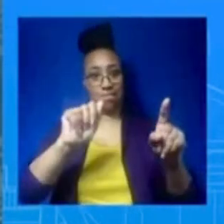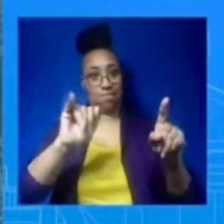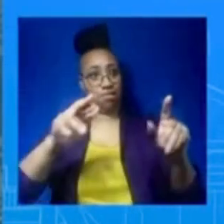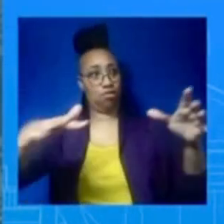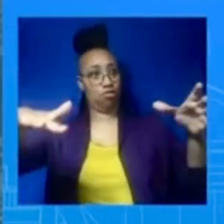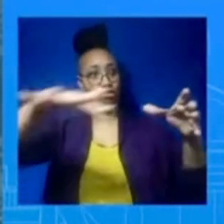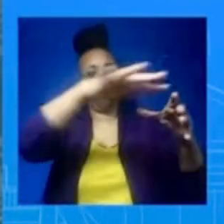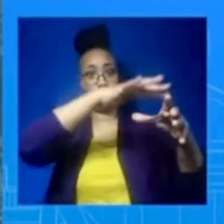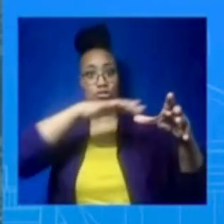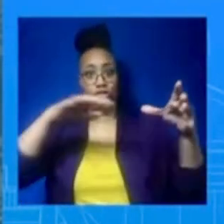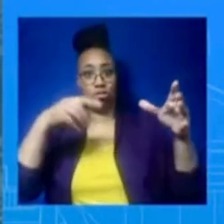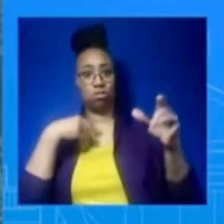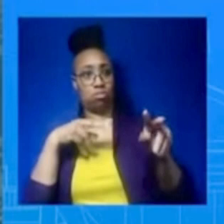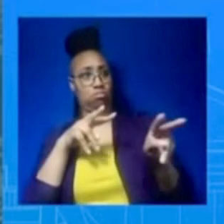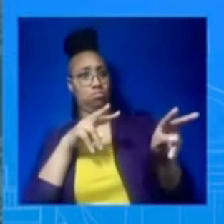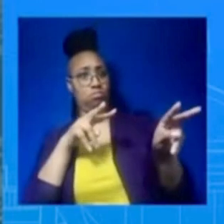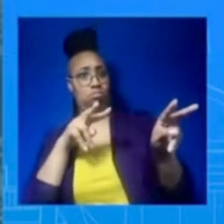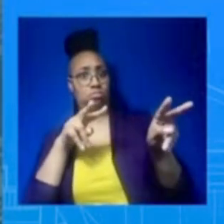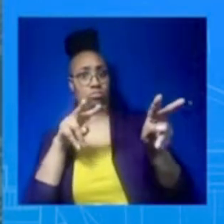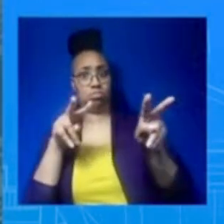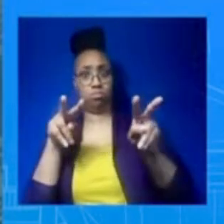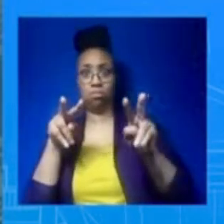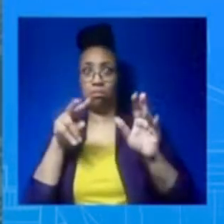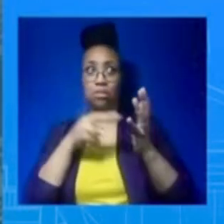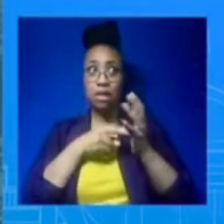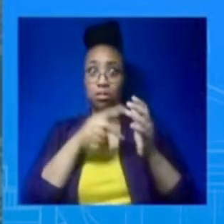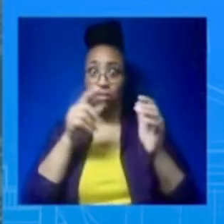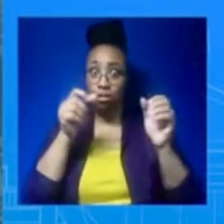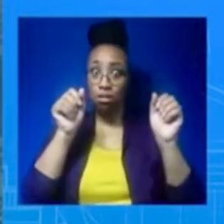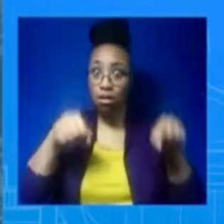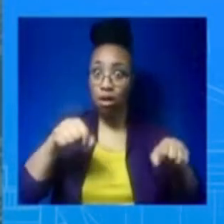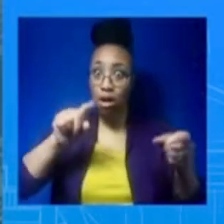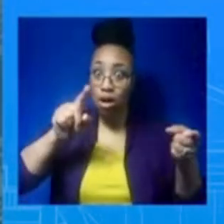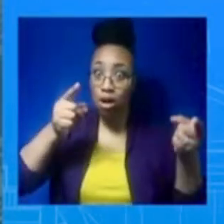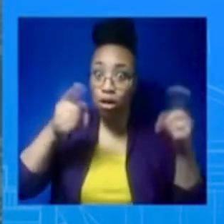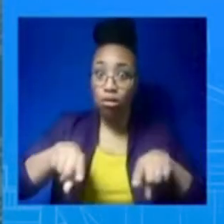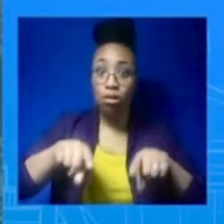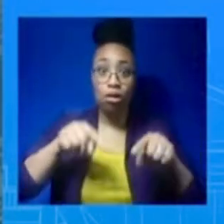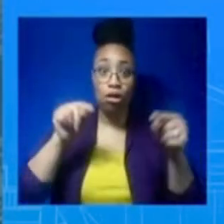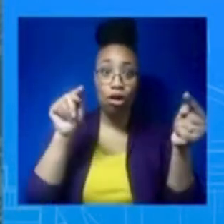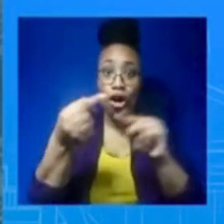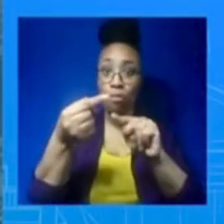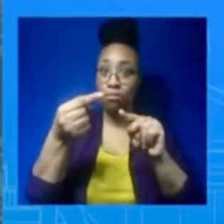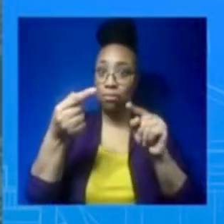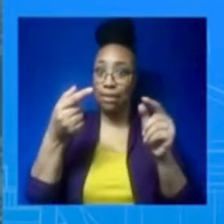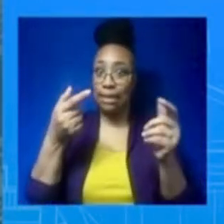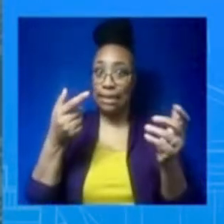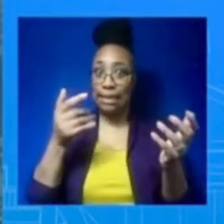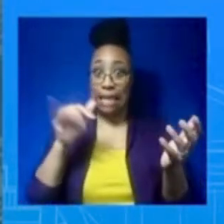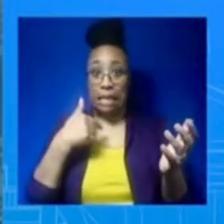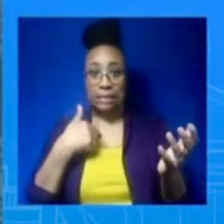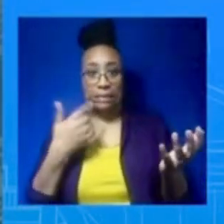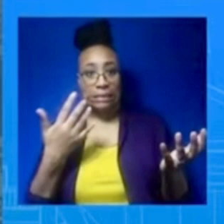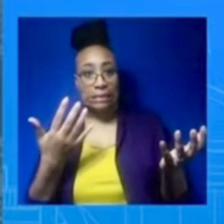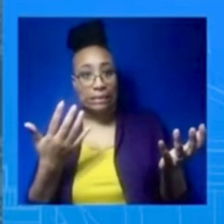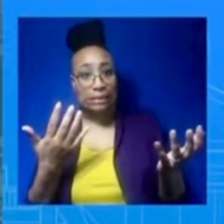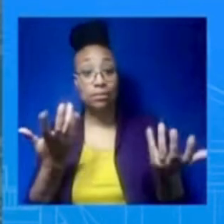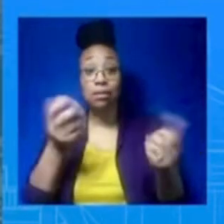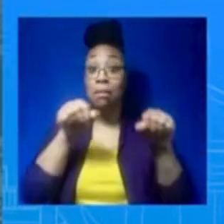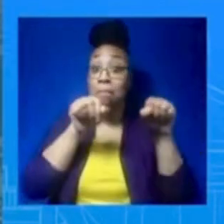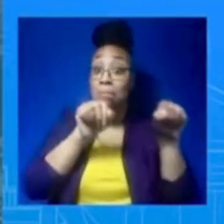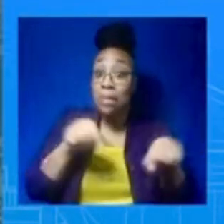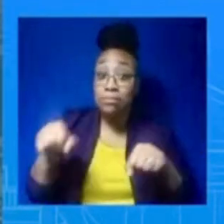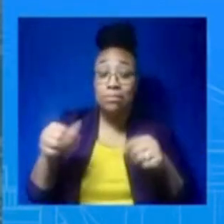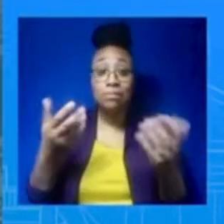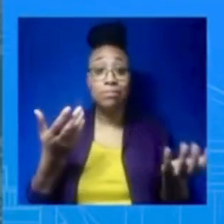on the flight path and the prevailing winds potentially moving over sensitive military sites. And the military leaders come to you and they say, Mr. President,